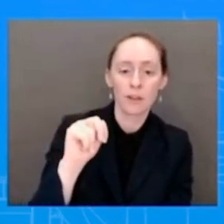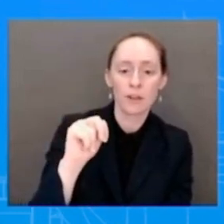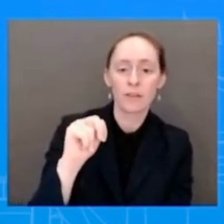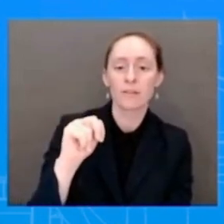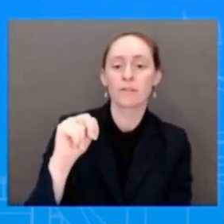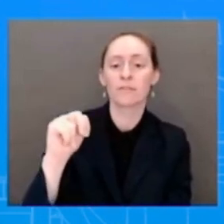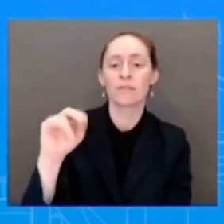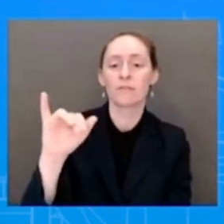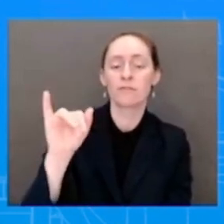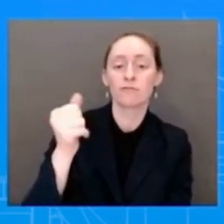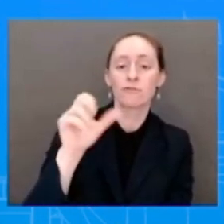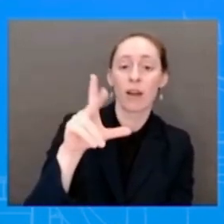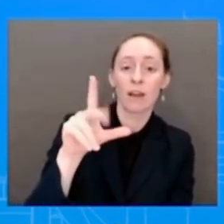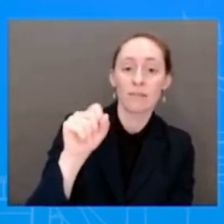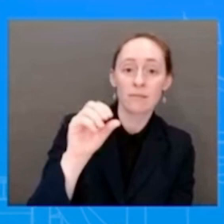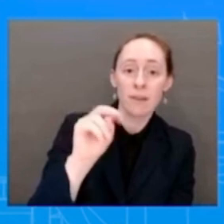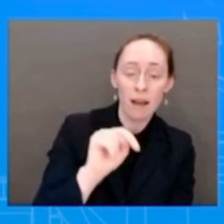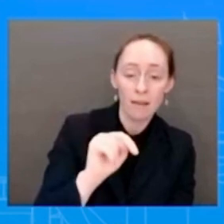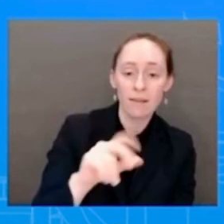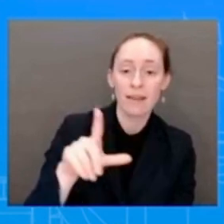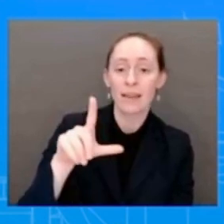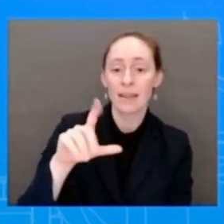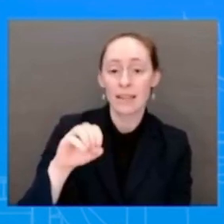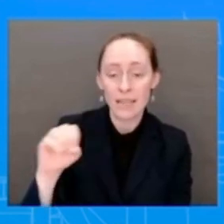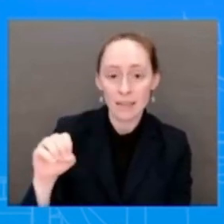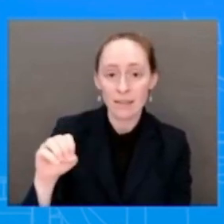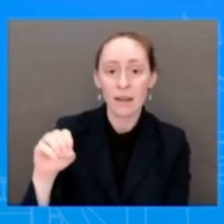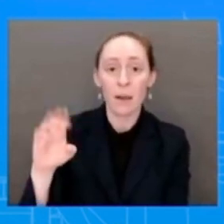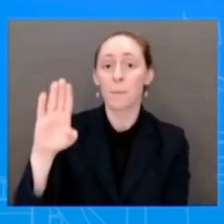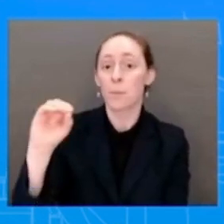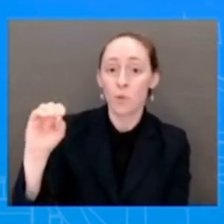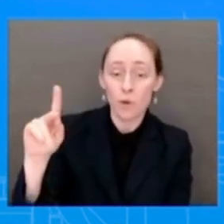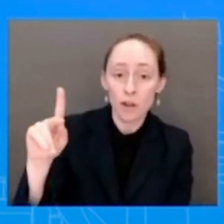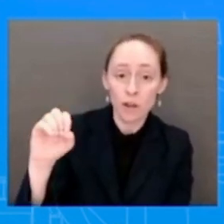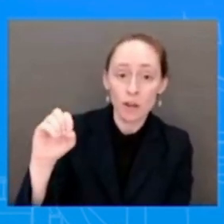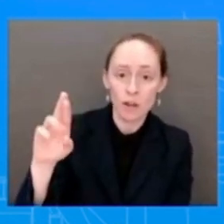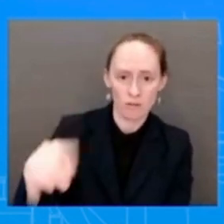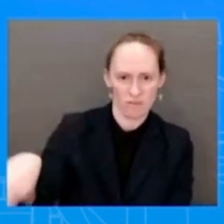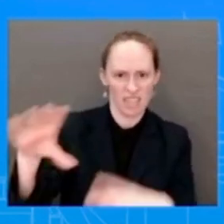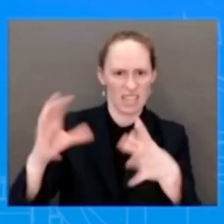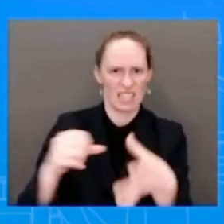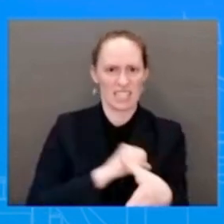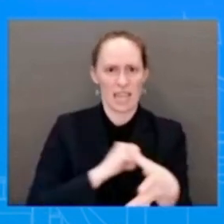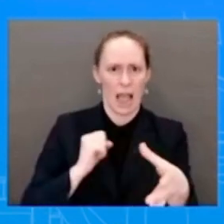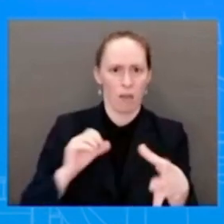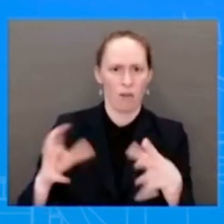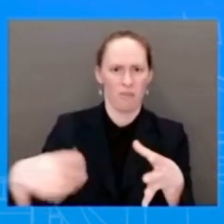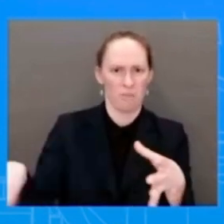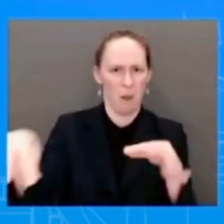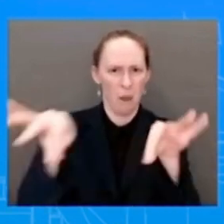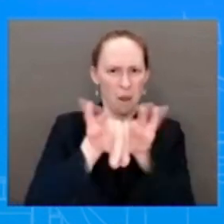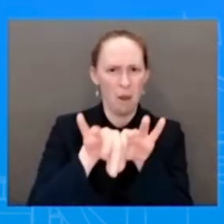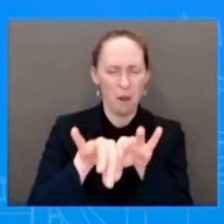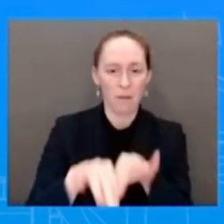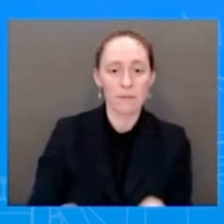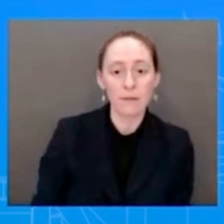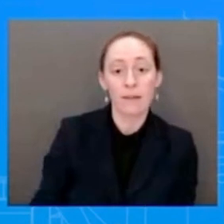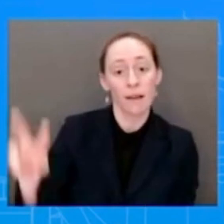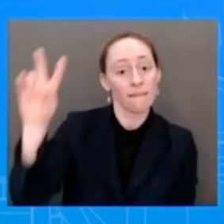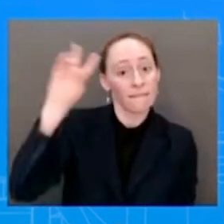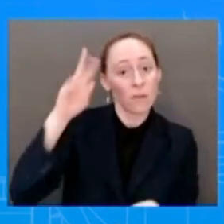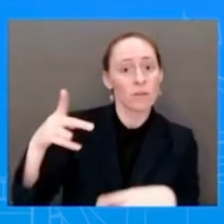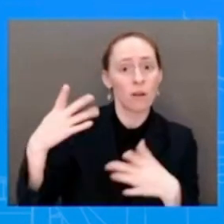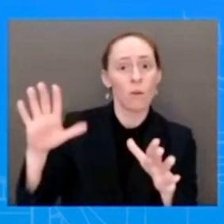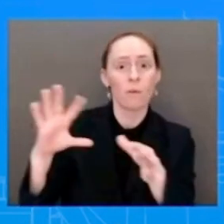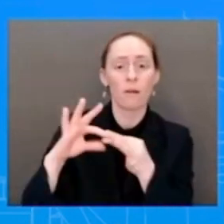who played a very big role. And as you know, I think you guys all heard the Vice President mention yesterday in the early stages of the bill,